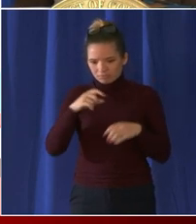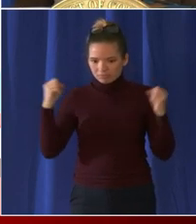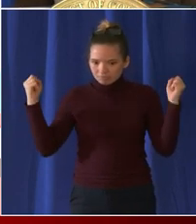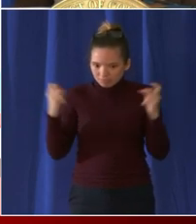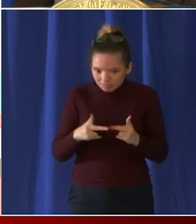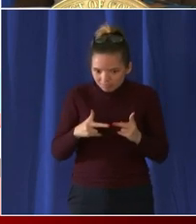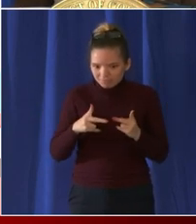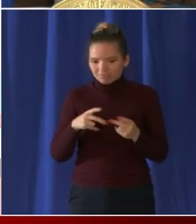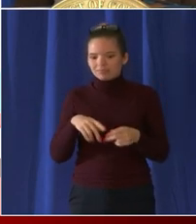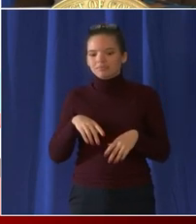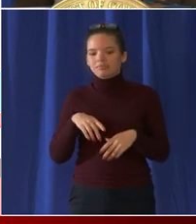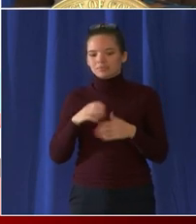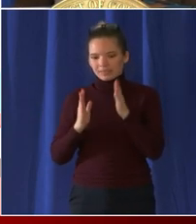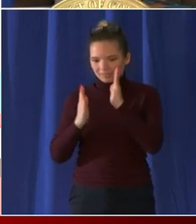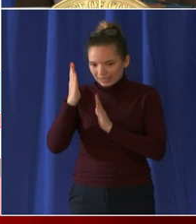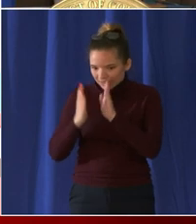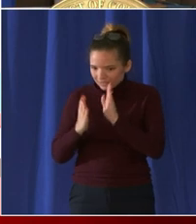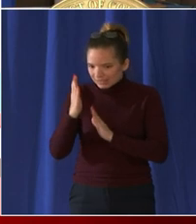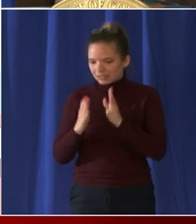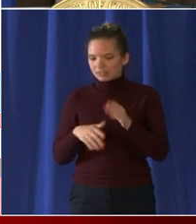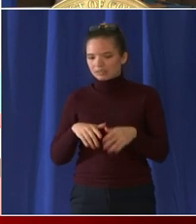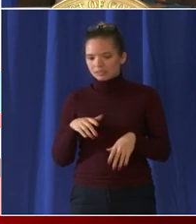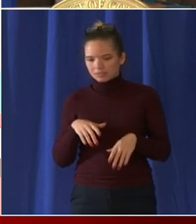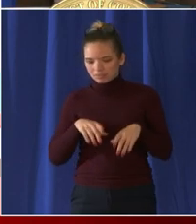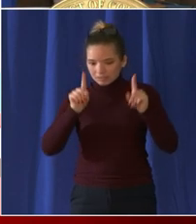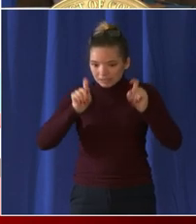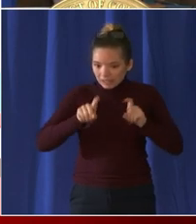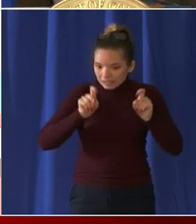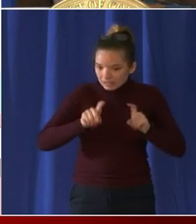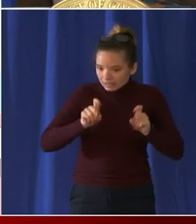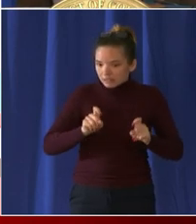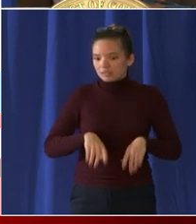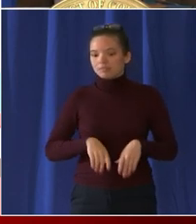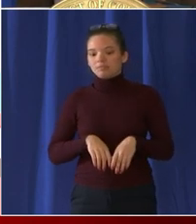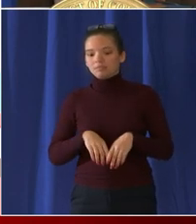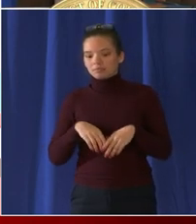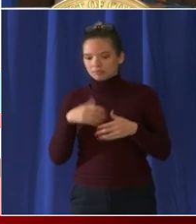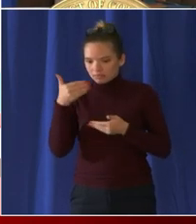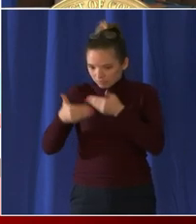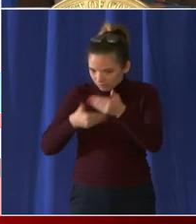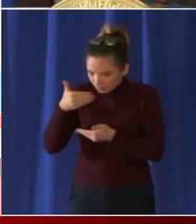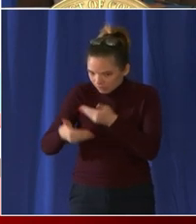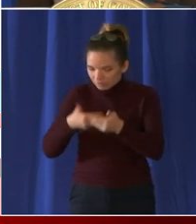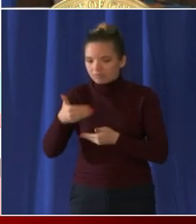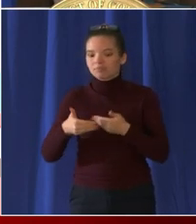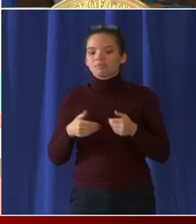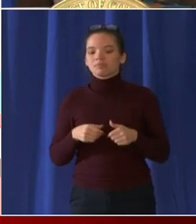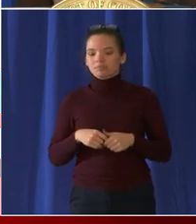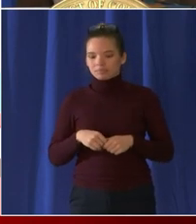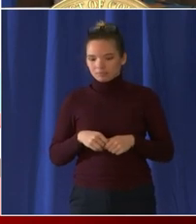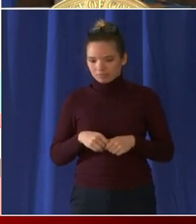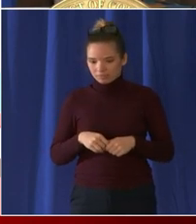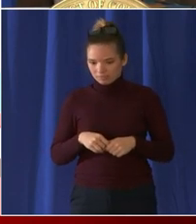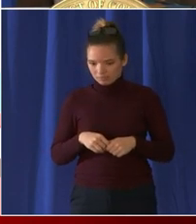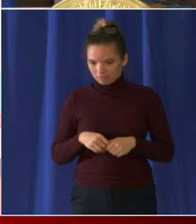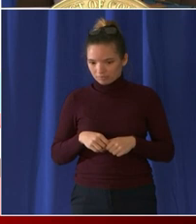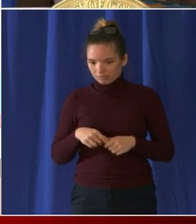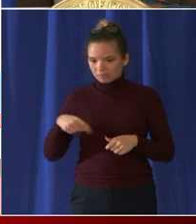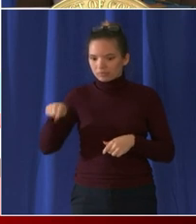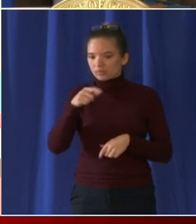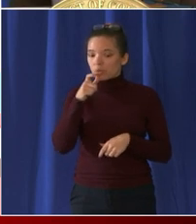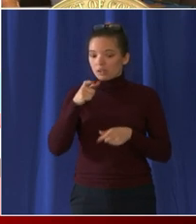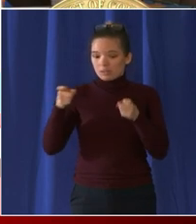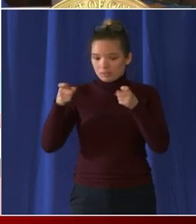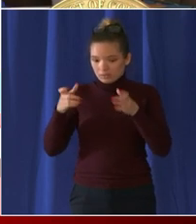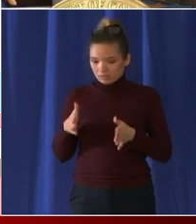our testing regime our surveillance testing regime that is administered by OSCE will continue its